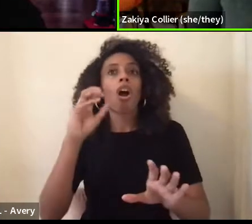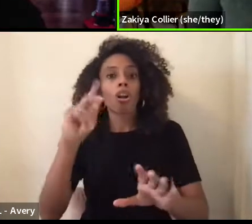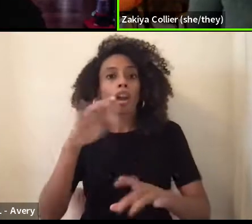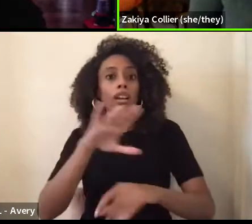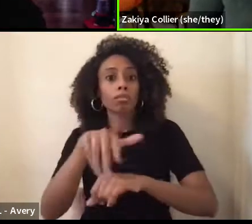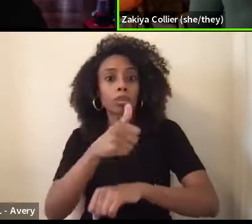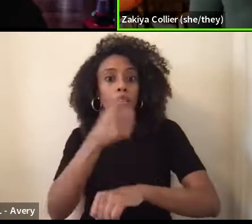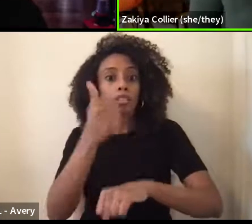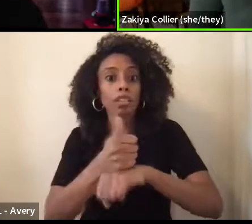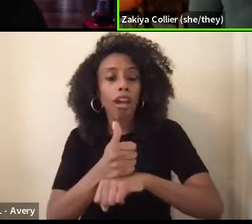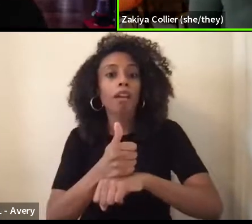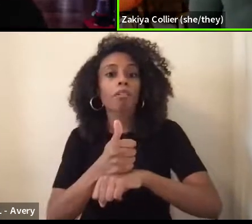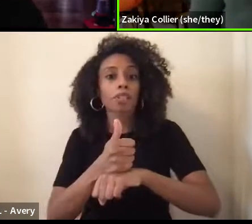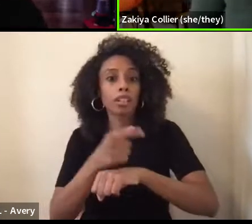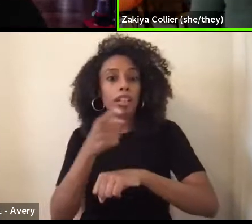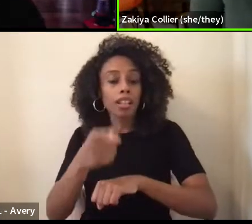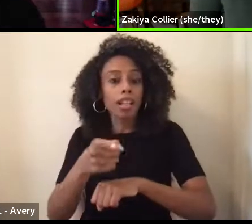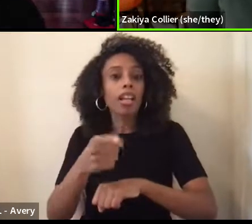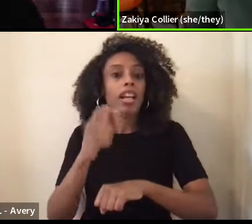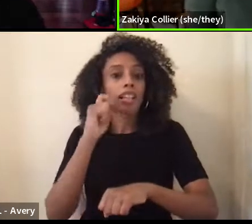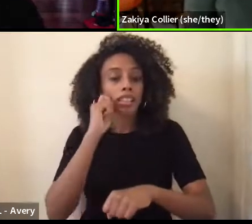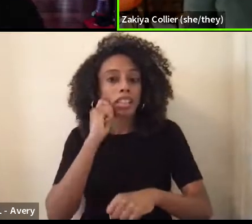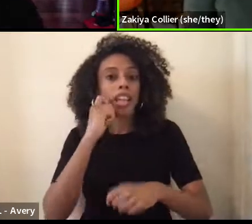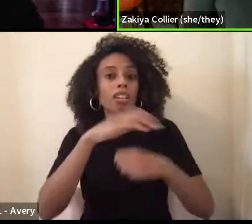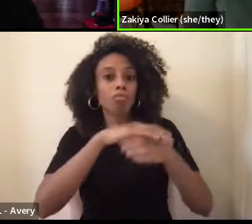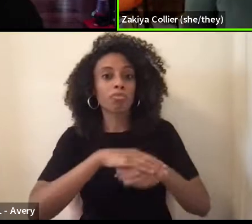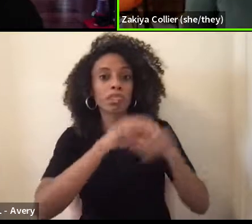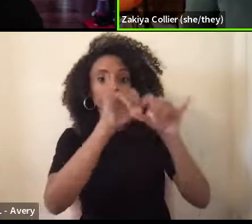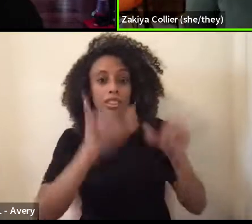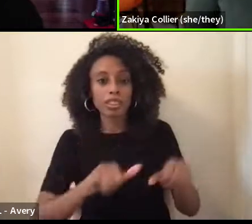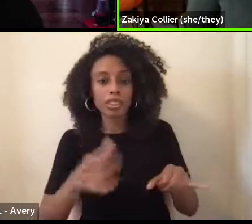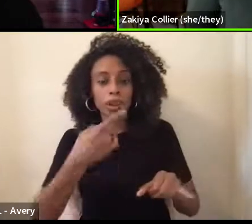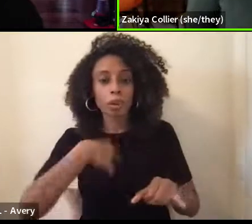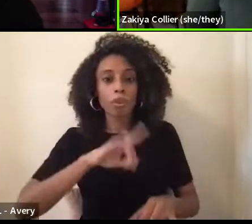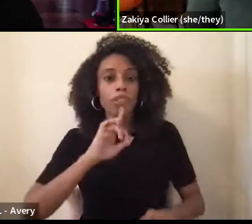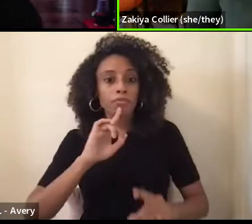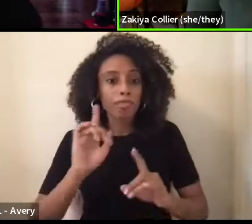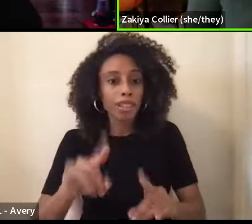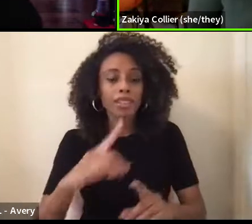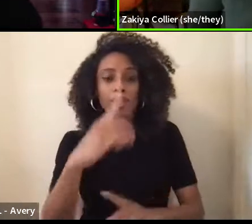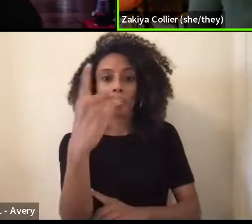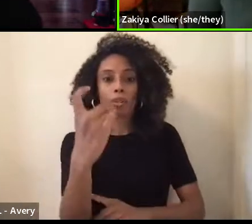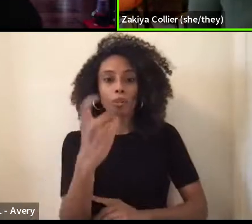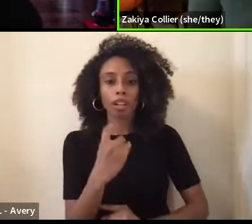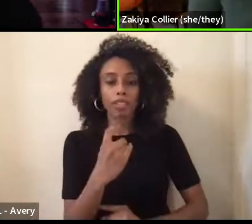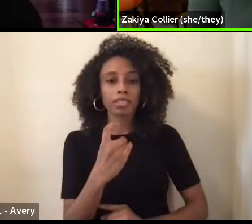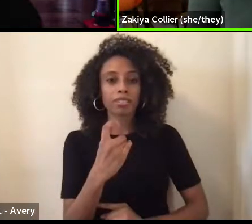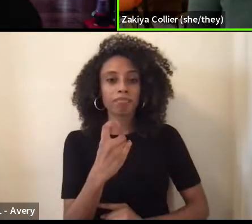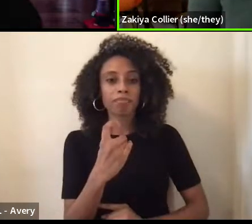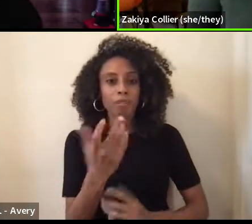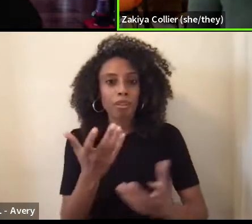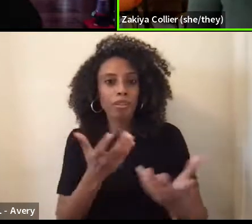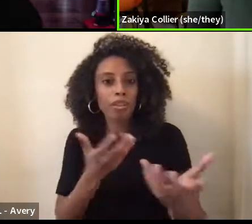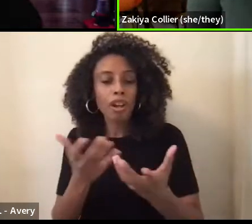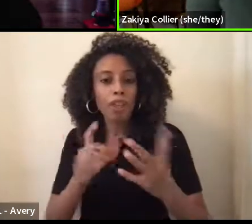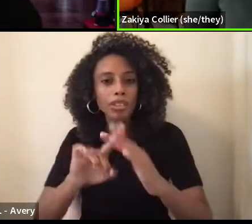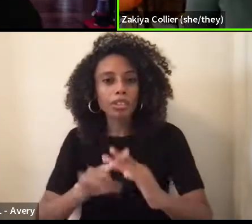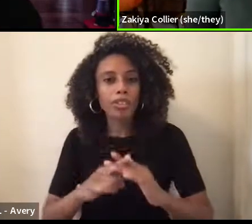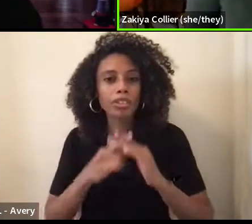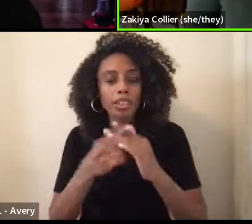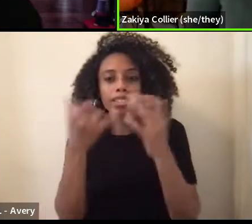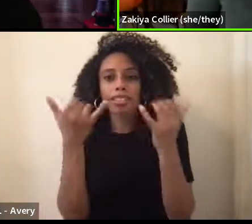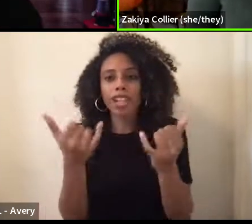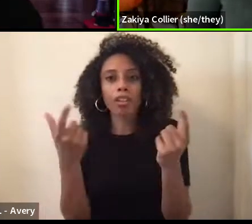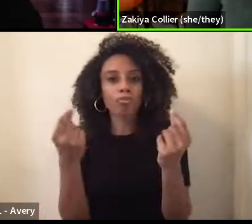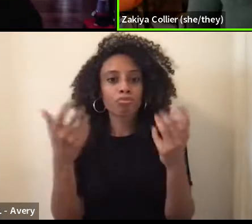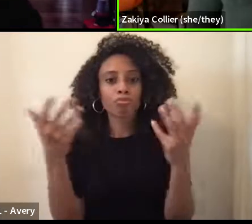there's racism. Like we have answered the question. Um, the conversation has been started now, what do we do about